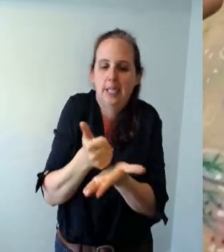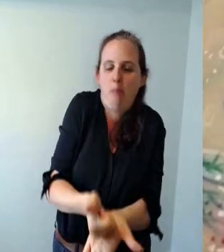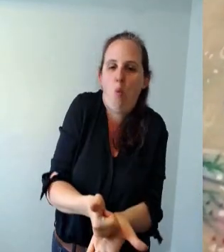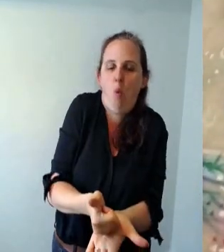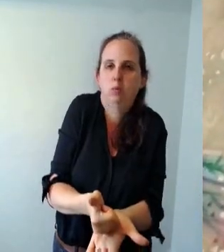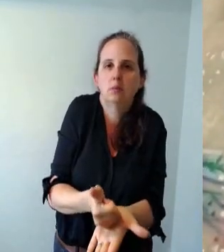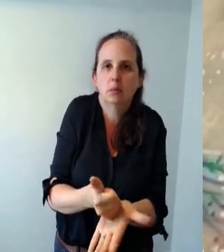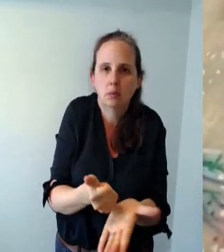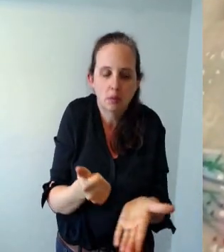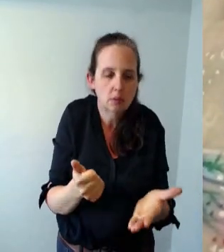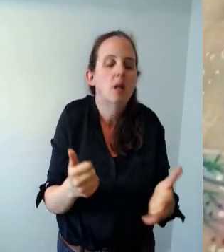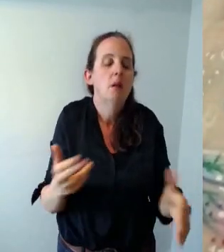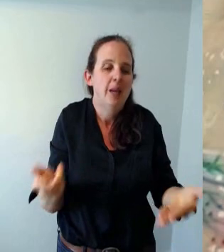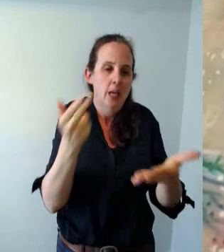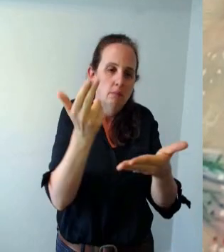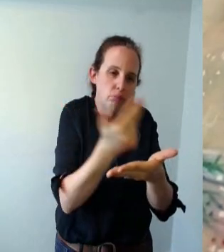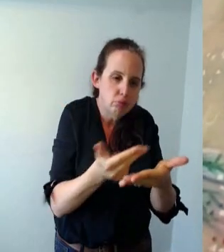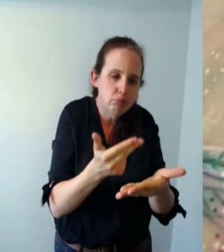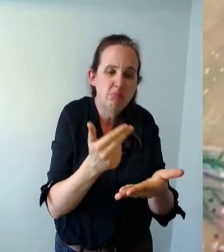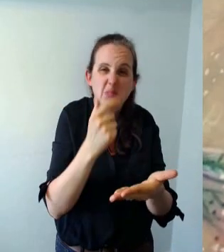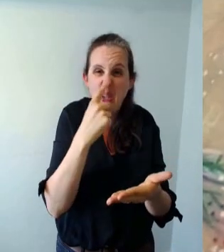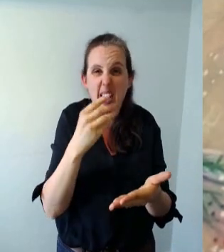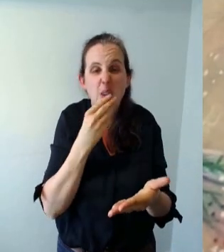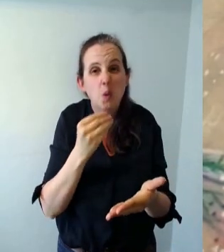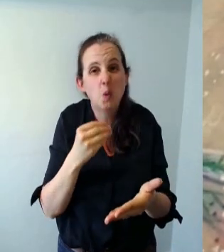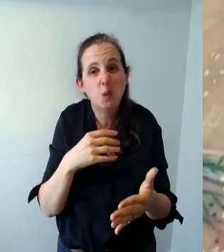design you can do it with the end of a paintbrush